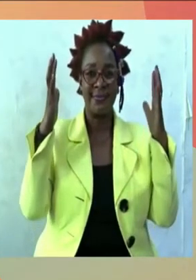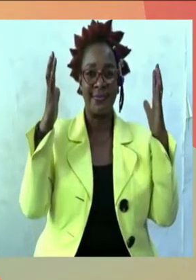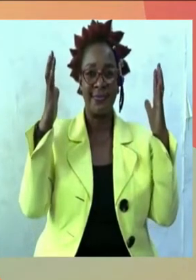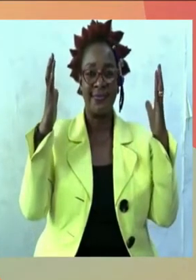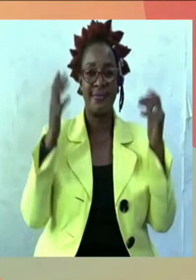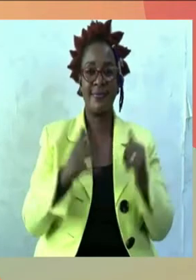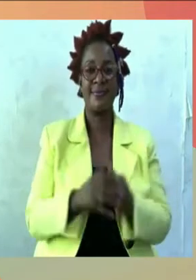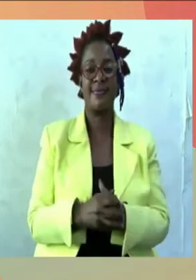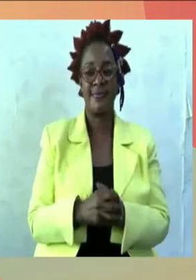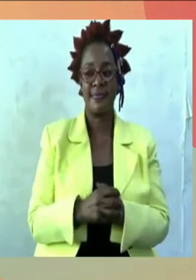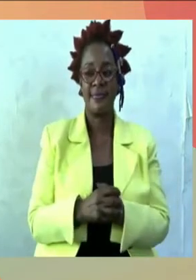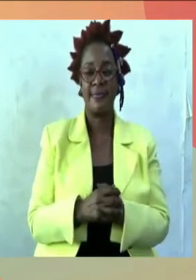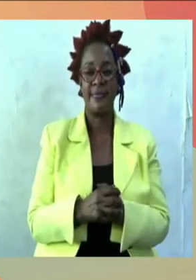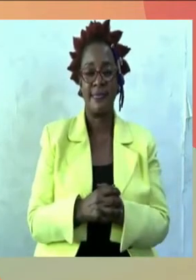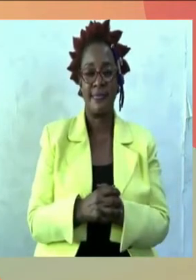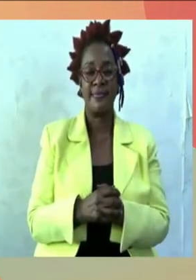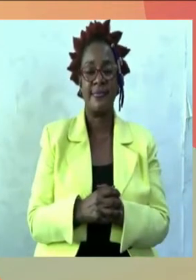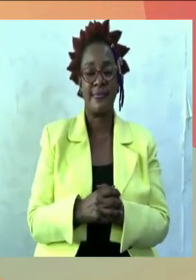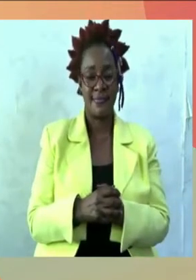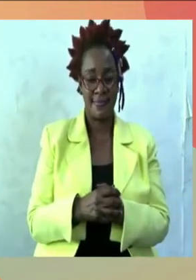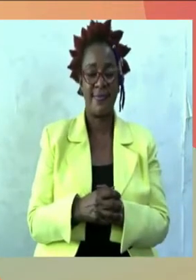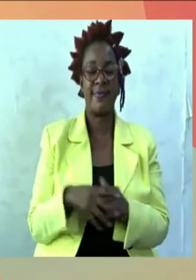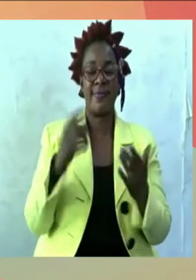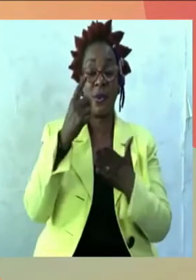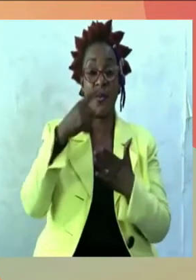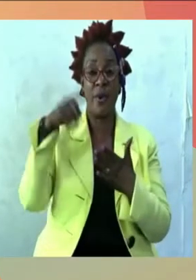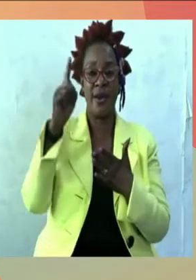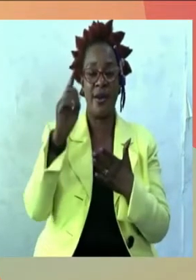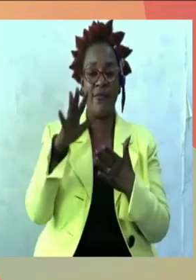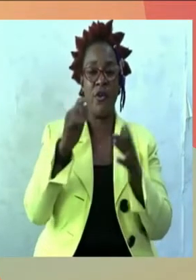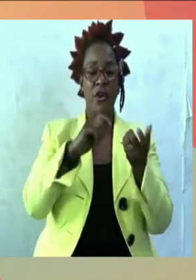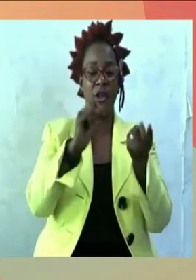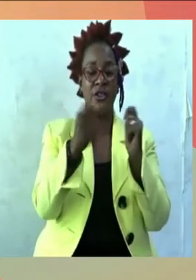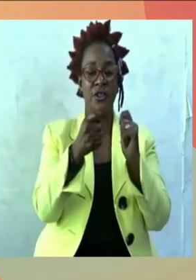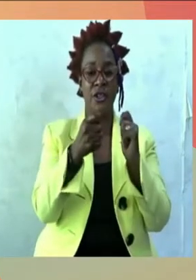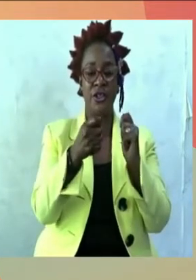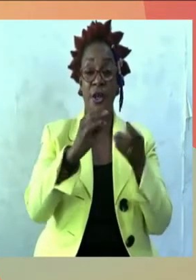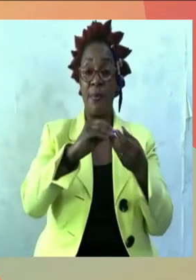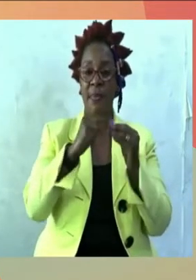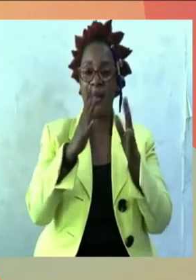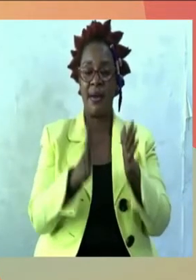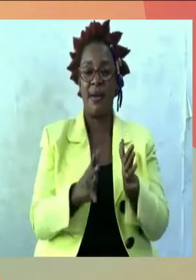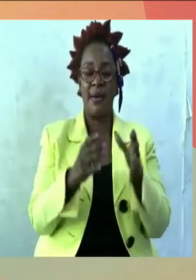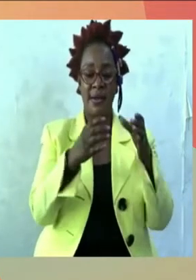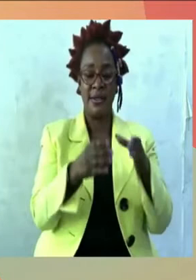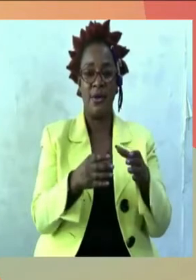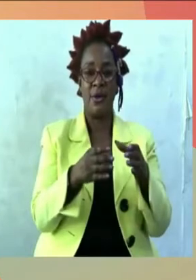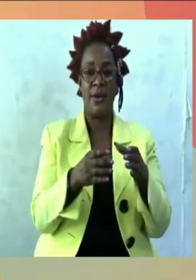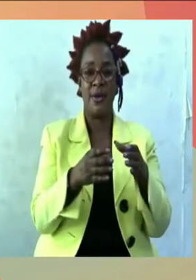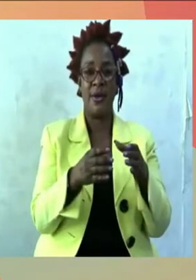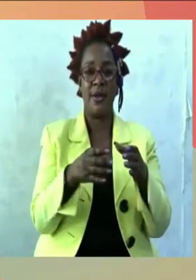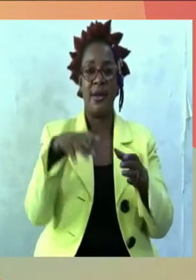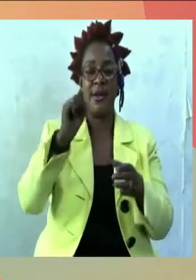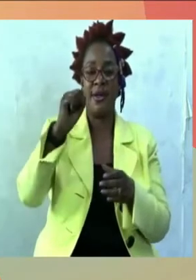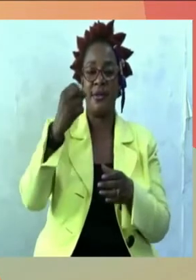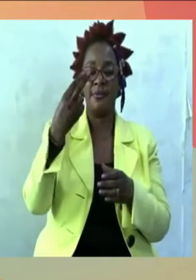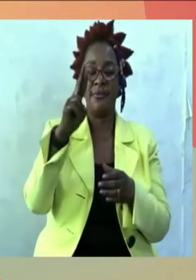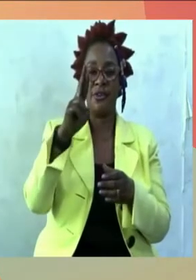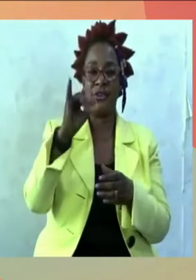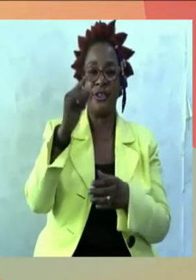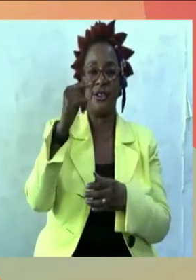Okay, and the winner for the Changemaker category is Srishti Bakshi!